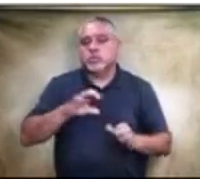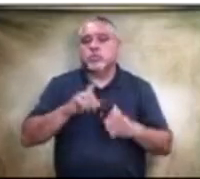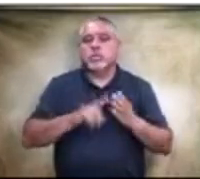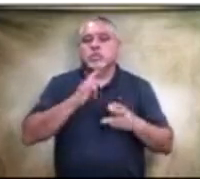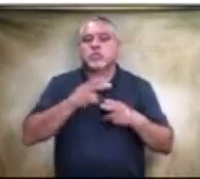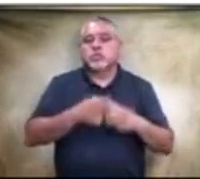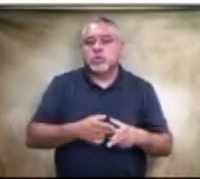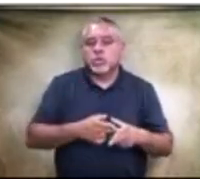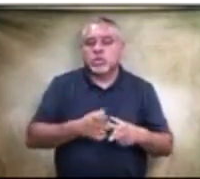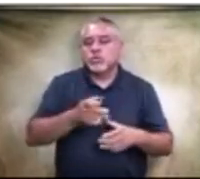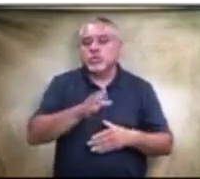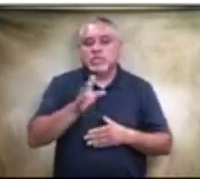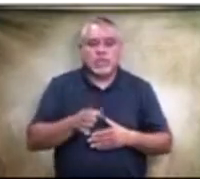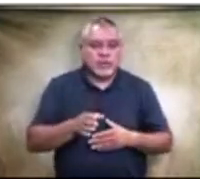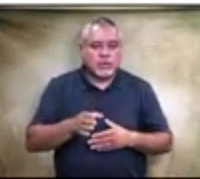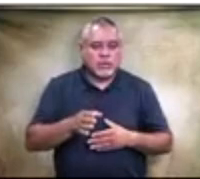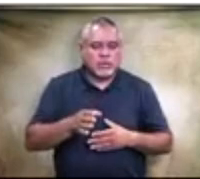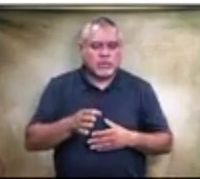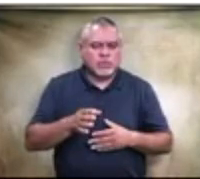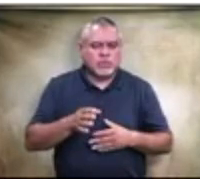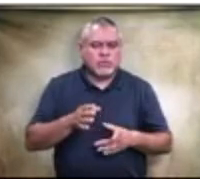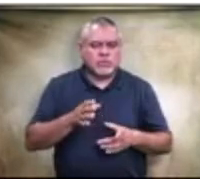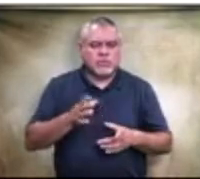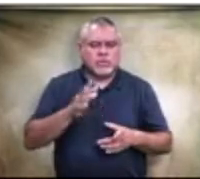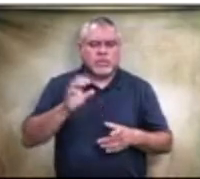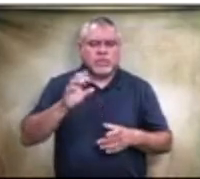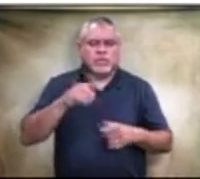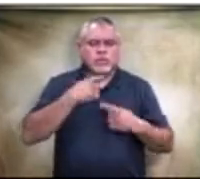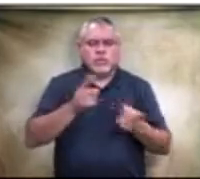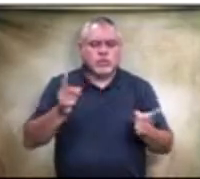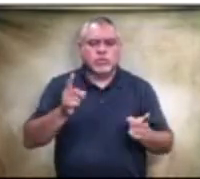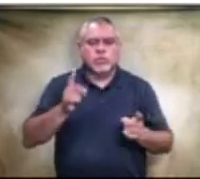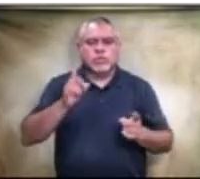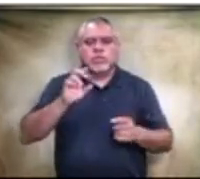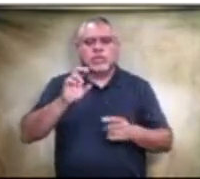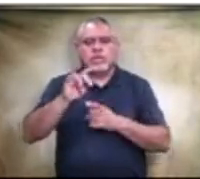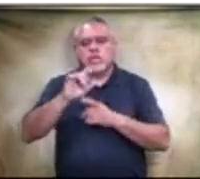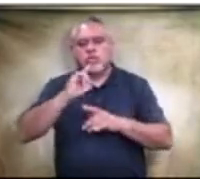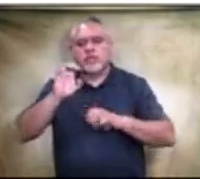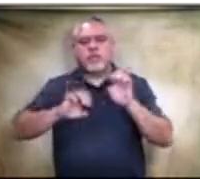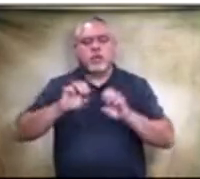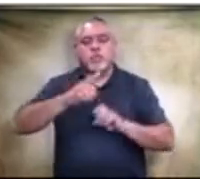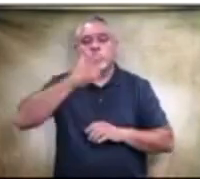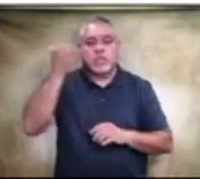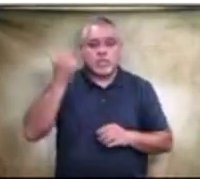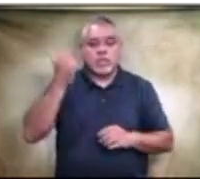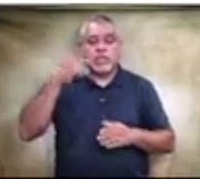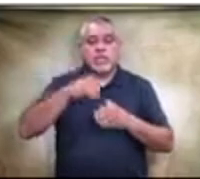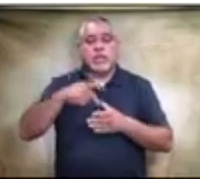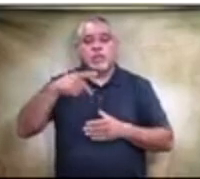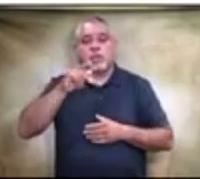never divulged identities of evaluators, because in a public forum,